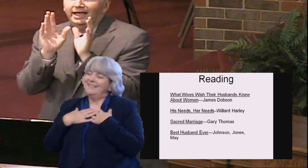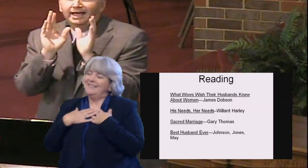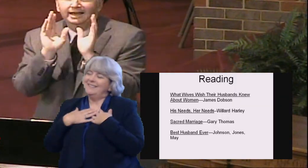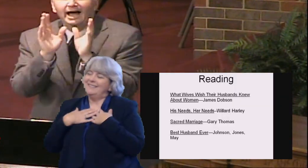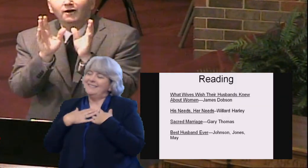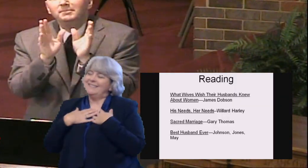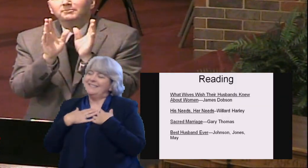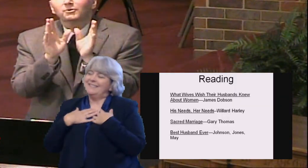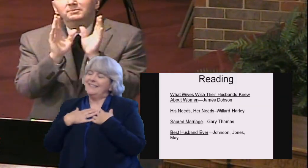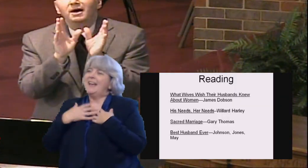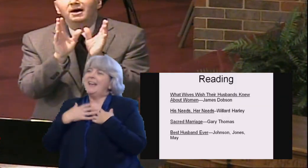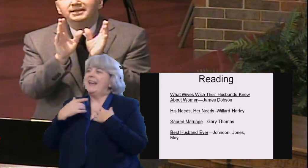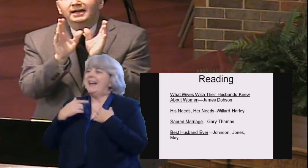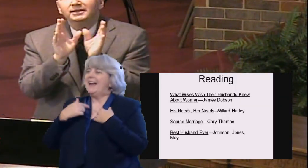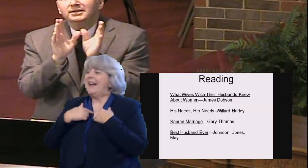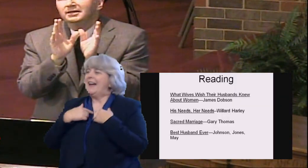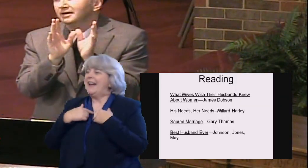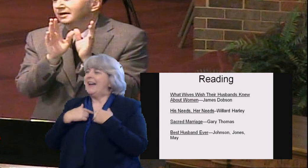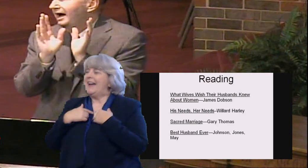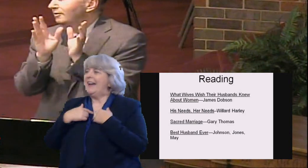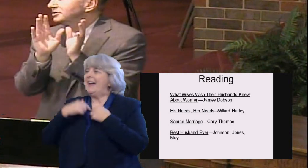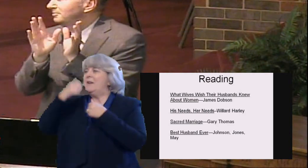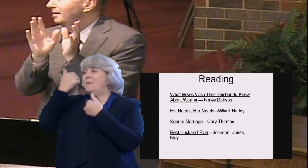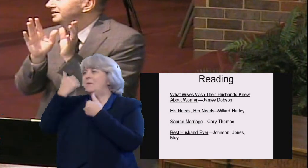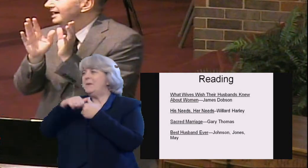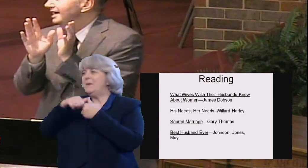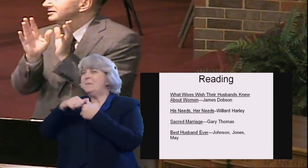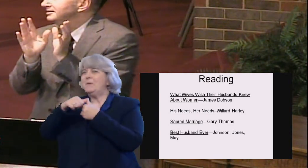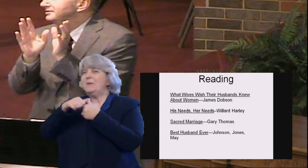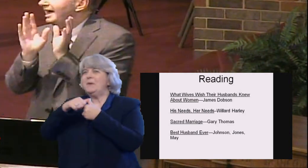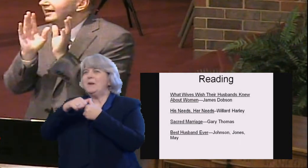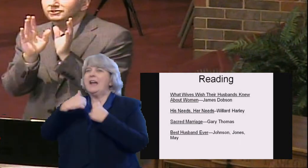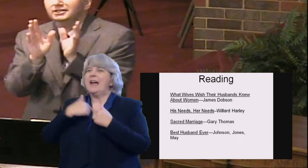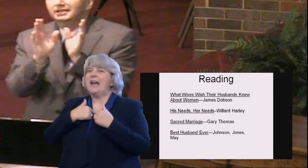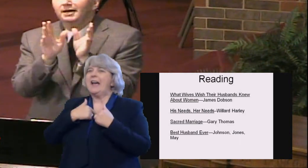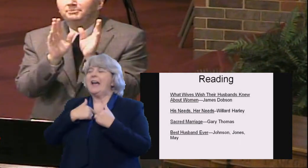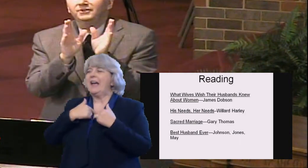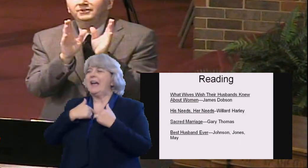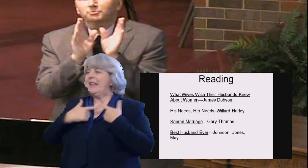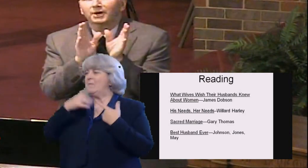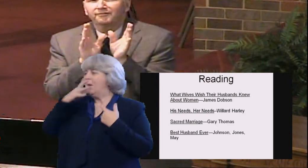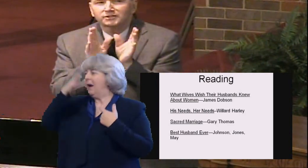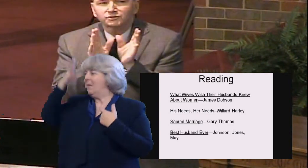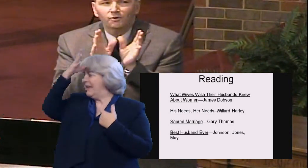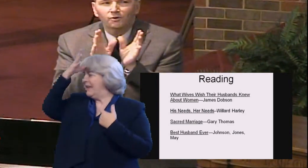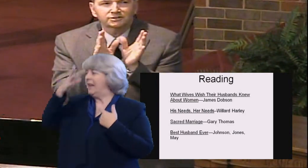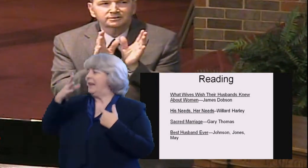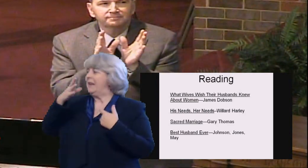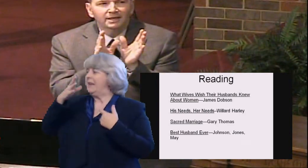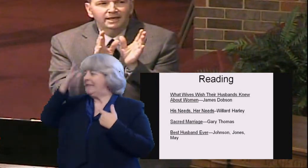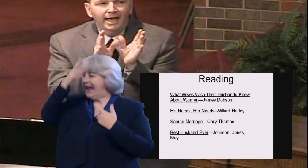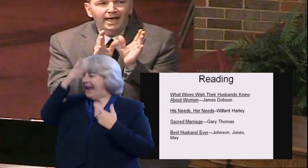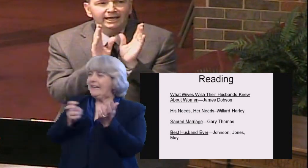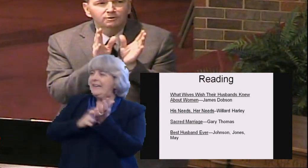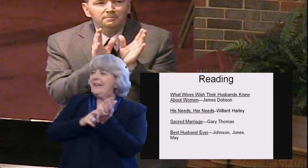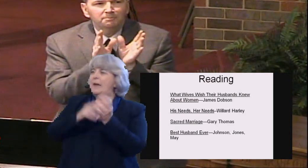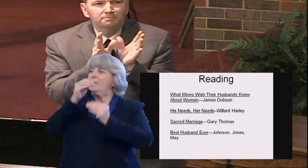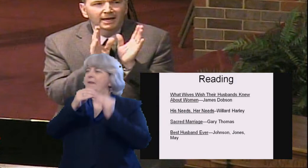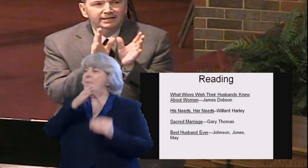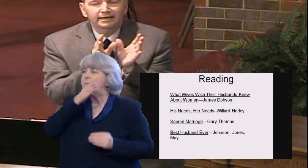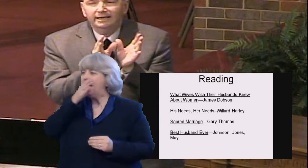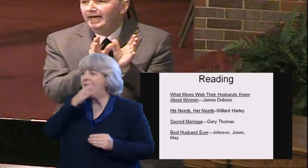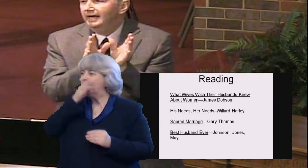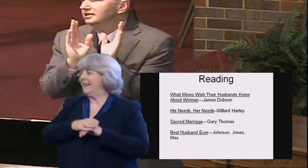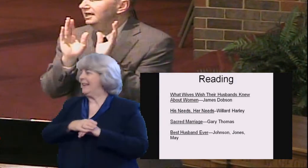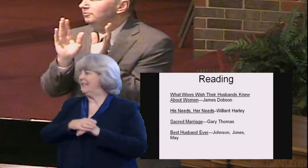And I remember when Mom and Dad, I was at Mom and Dad's, Dad used to get up and fix breakfast for us. And he would make